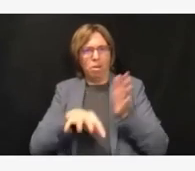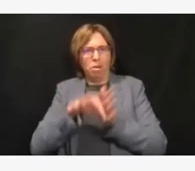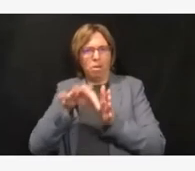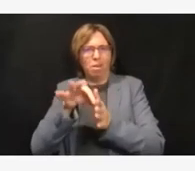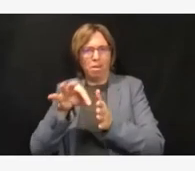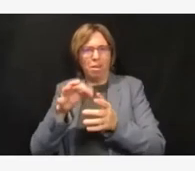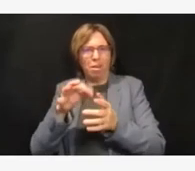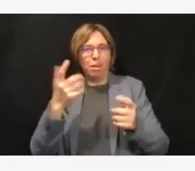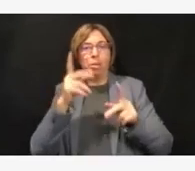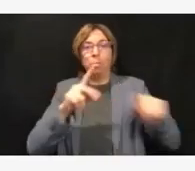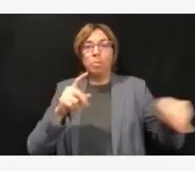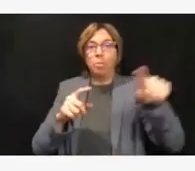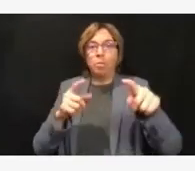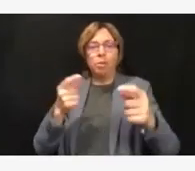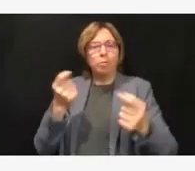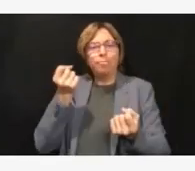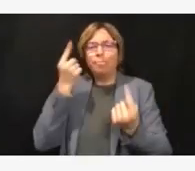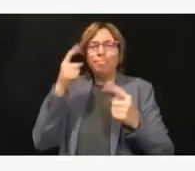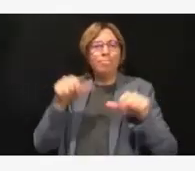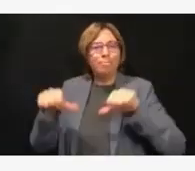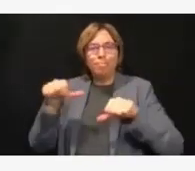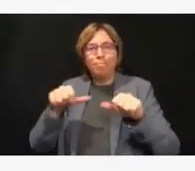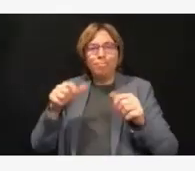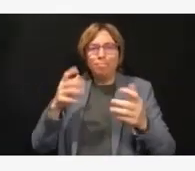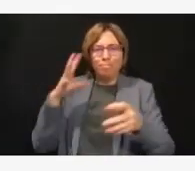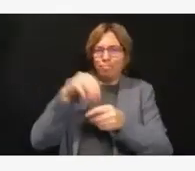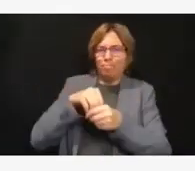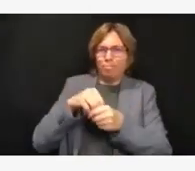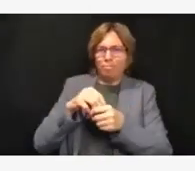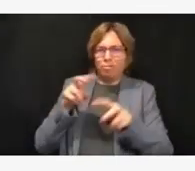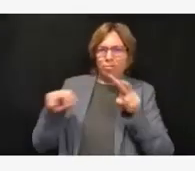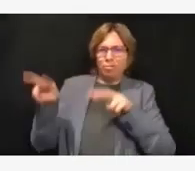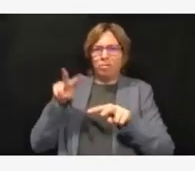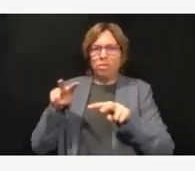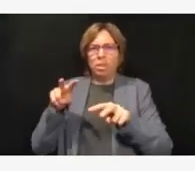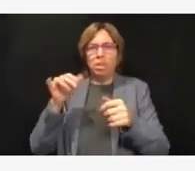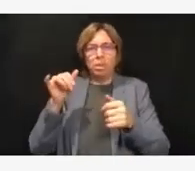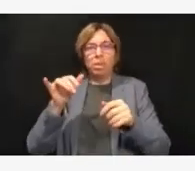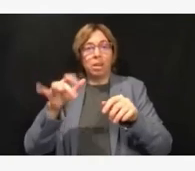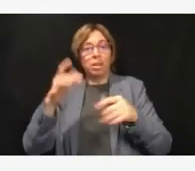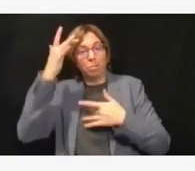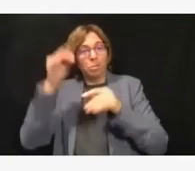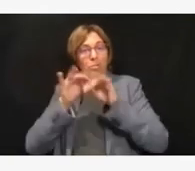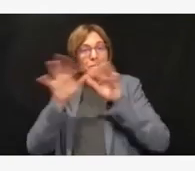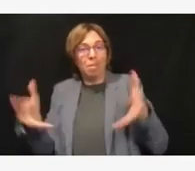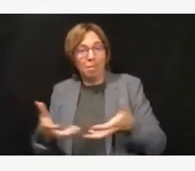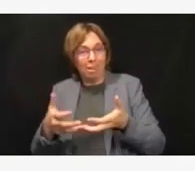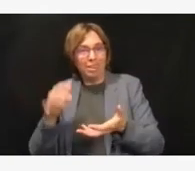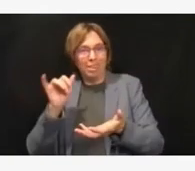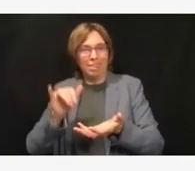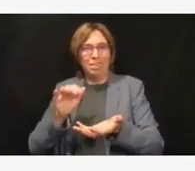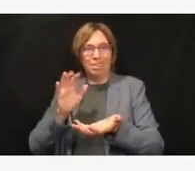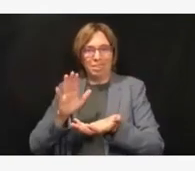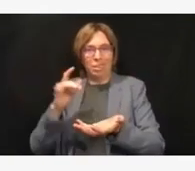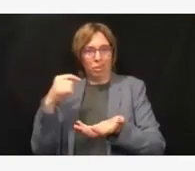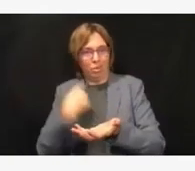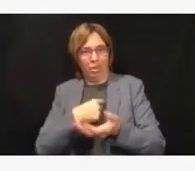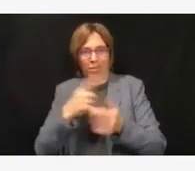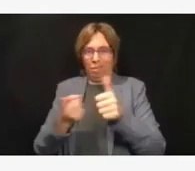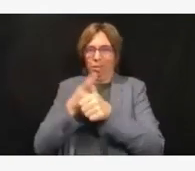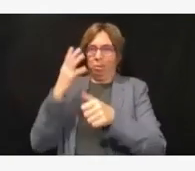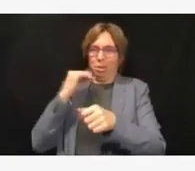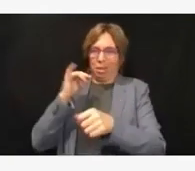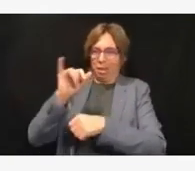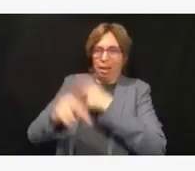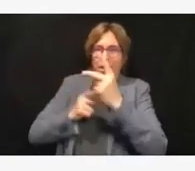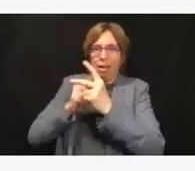all of our first pandemic. We weren't around for the 1918 one, at least most of us weren't. And so we are learning as we go